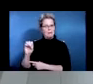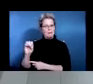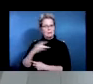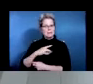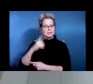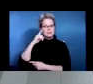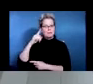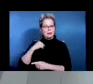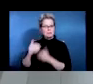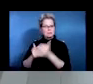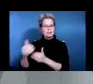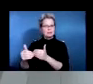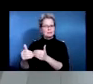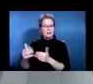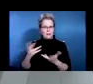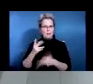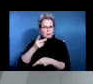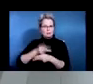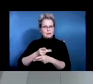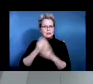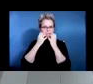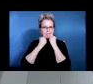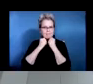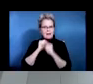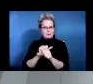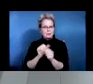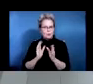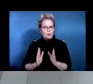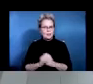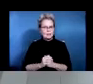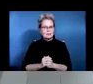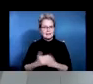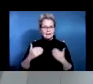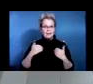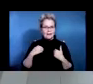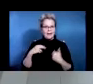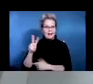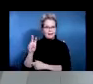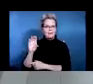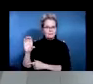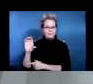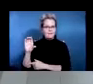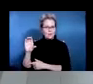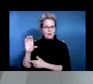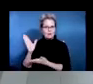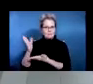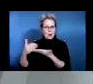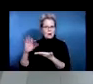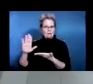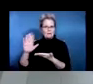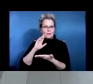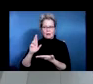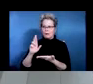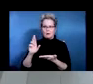want to retain valuable employees. They have a vocational component within their long-term disability. They want to bring people back to the